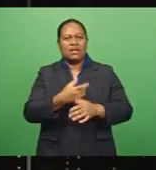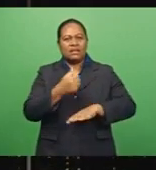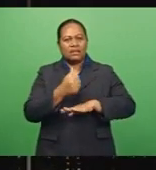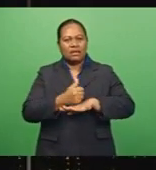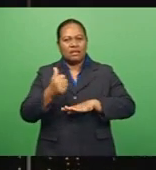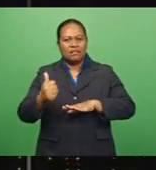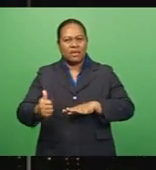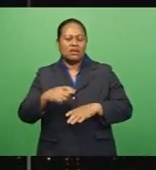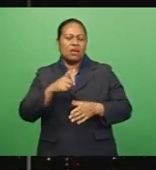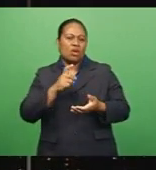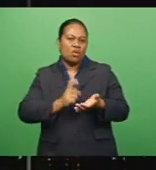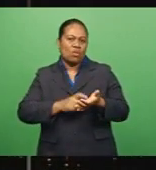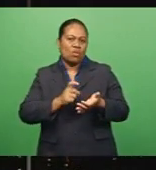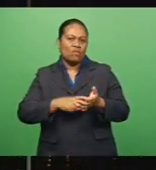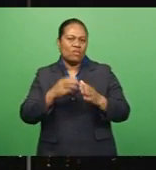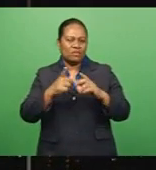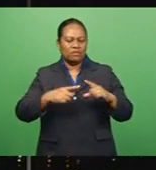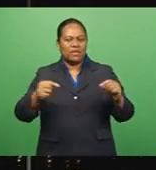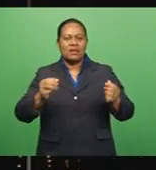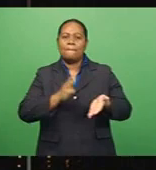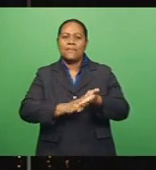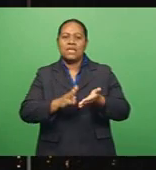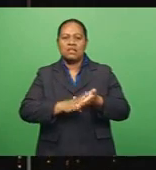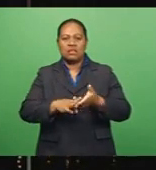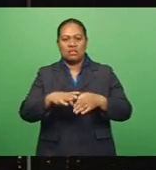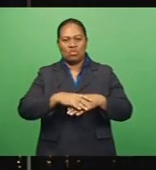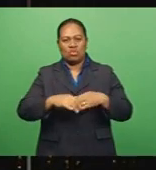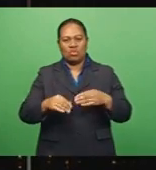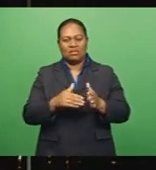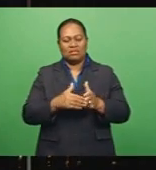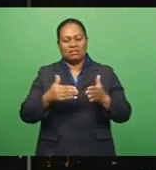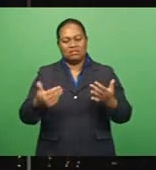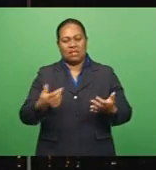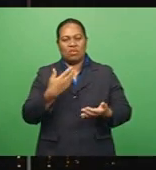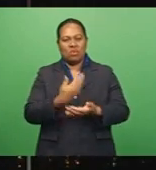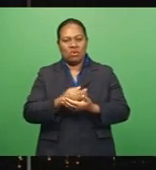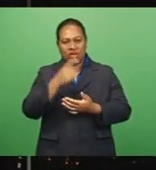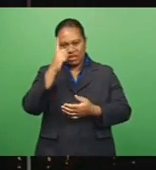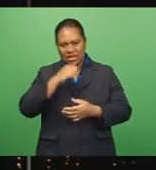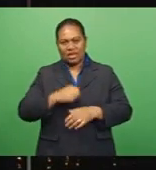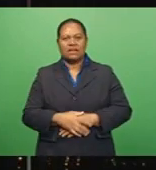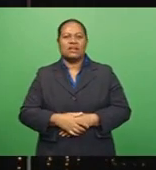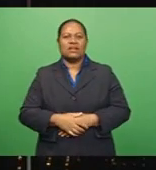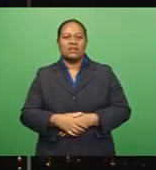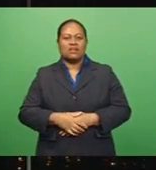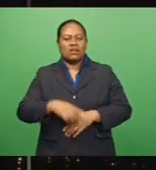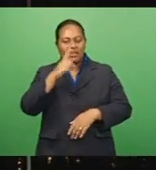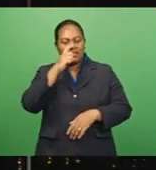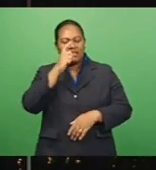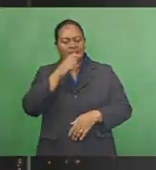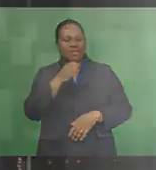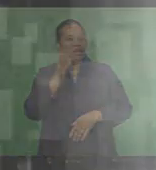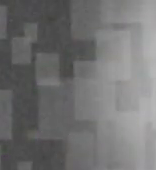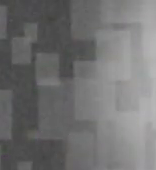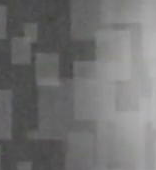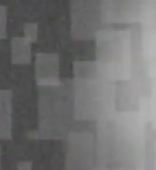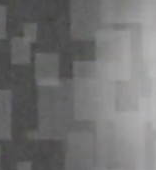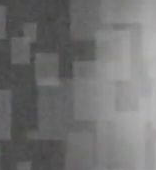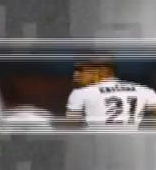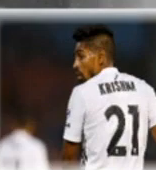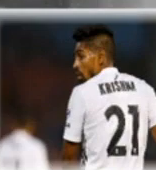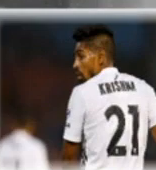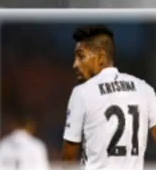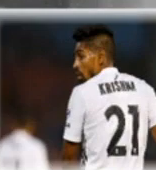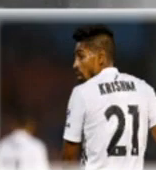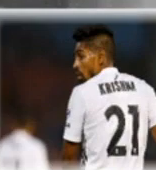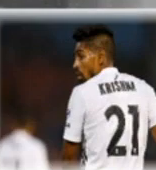dollar loan with Japan. For these stories and others, you can tune in daily to our sister radio station, Gold FM. To our poll question,